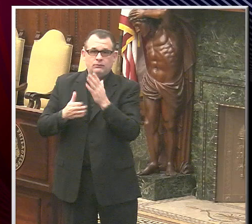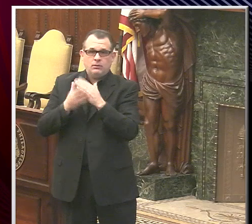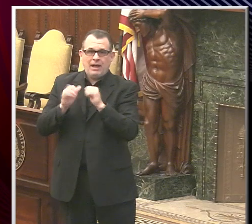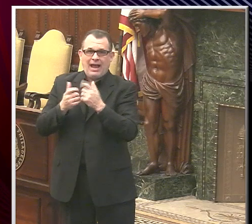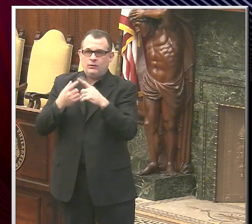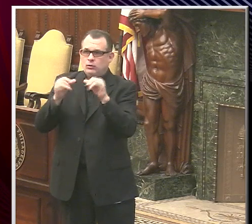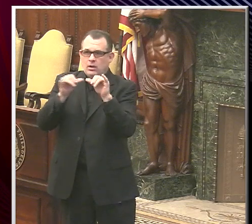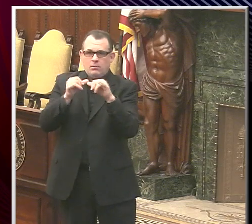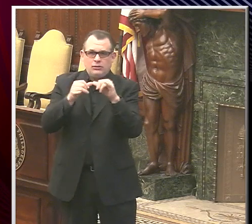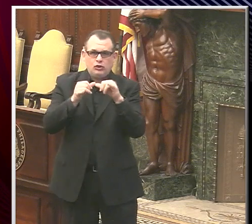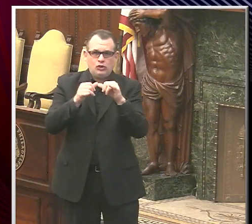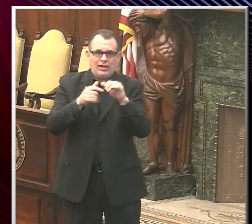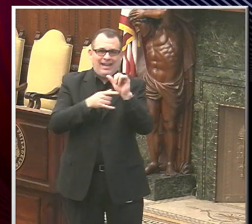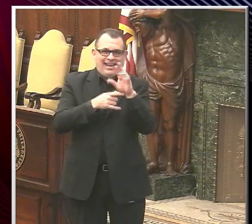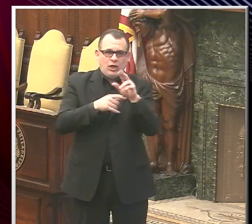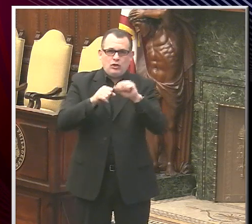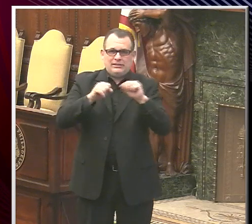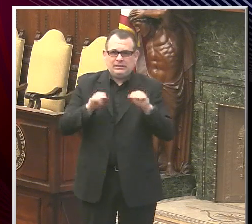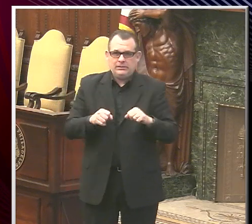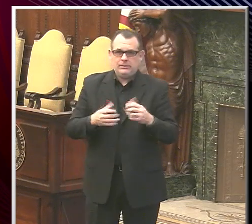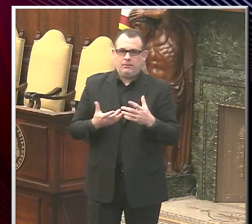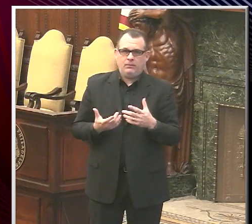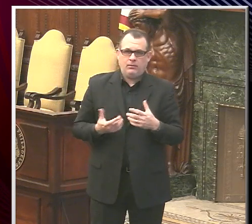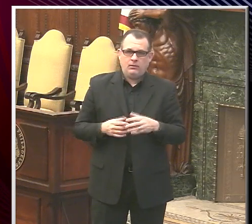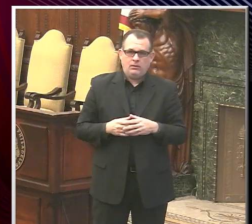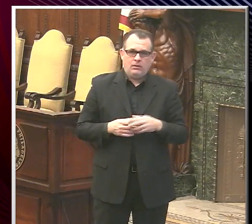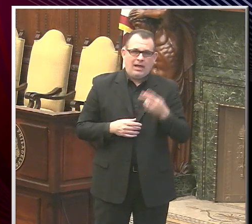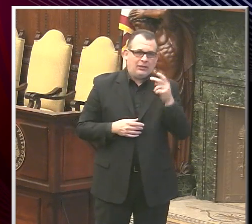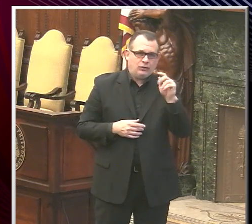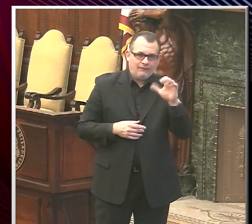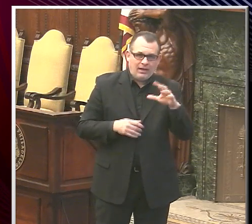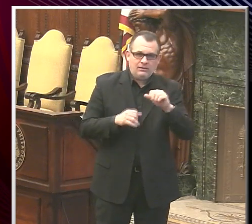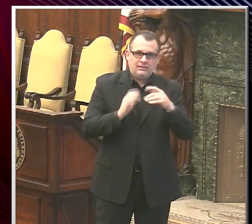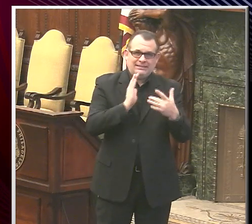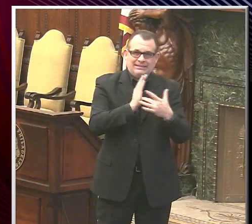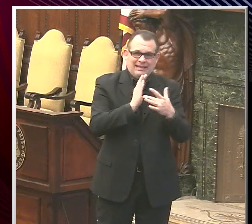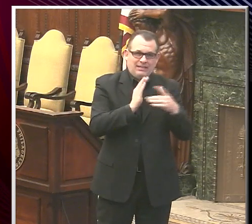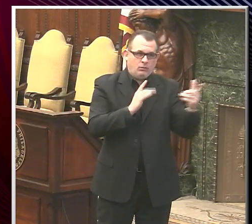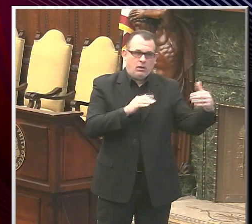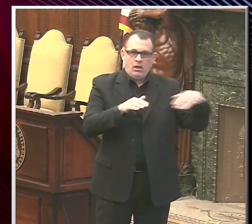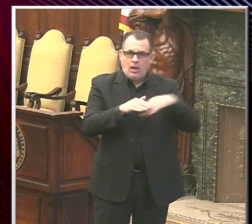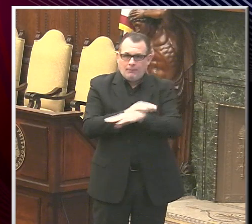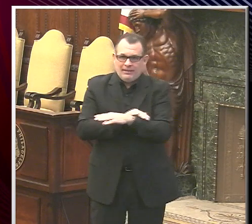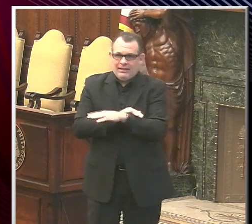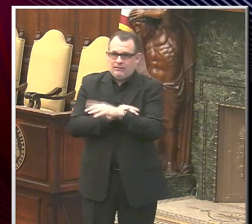system, but it's not that complicated. An HVAC technician can do it or other people can do it.